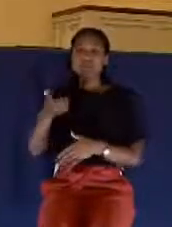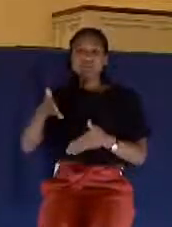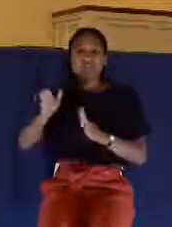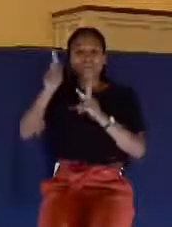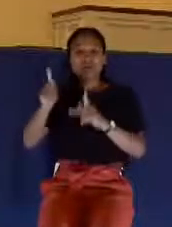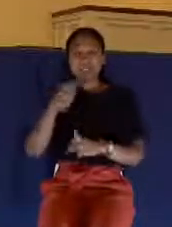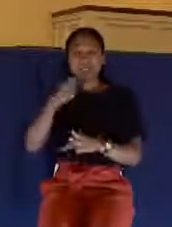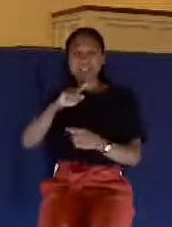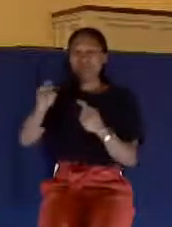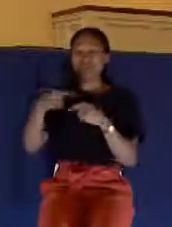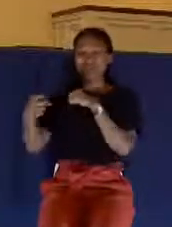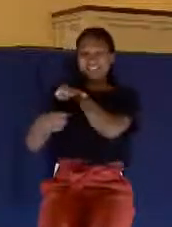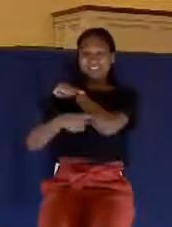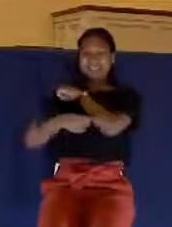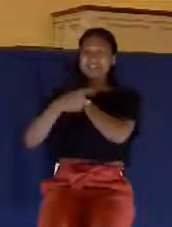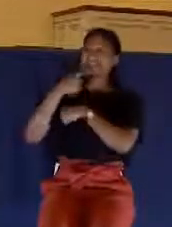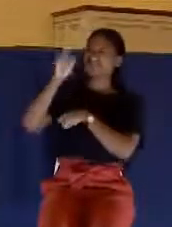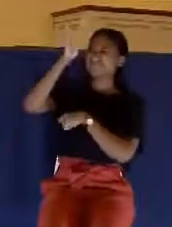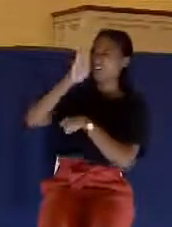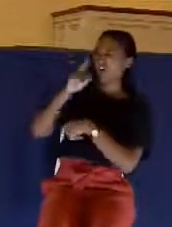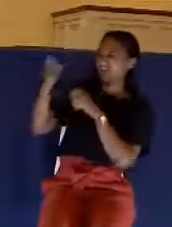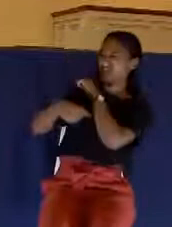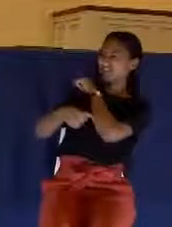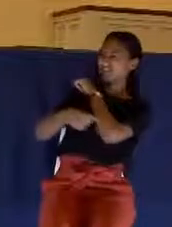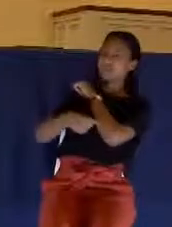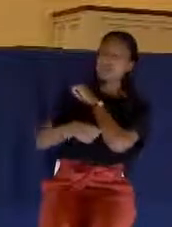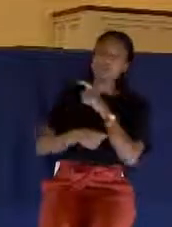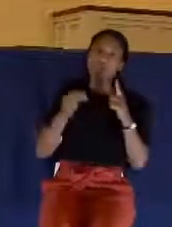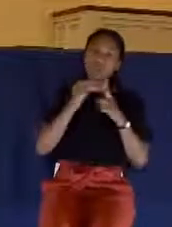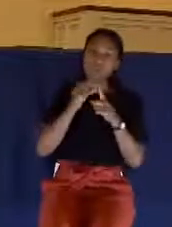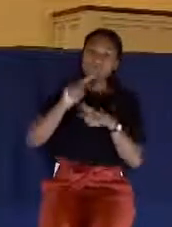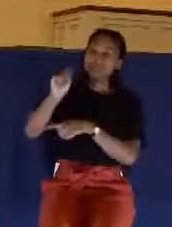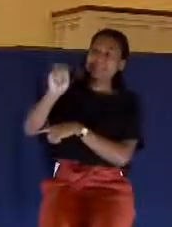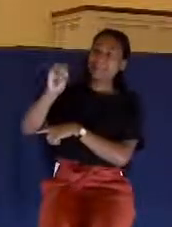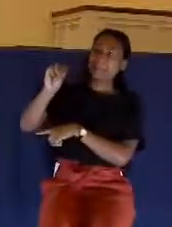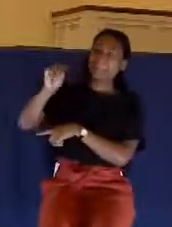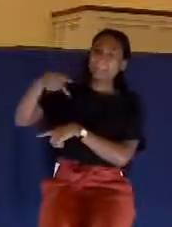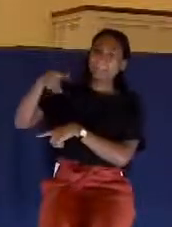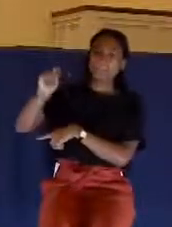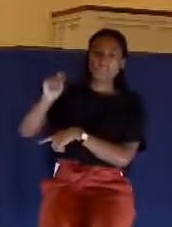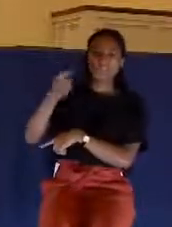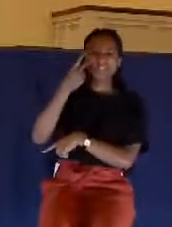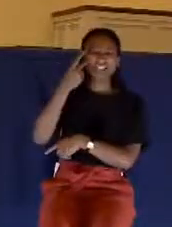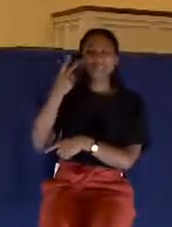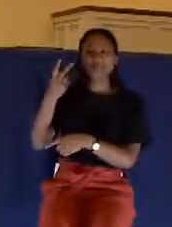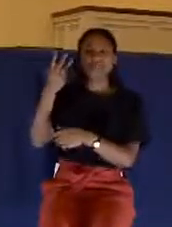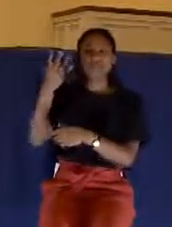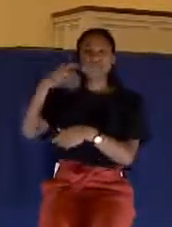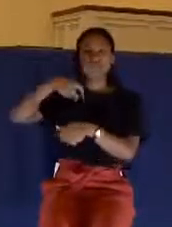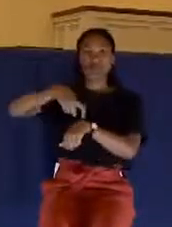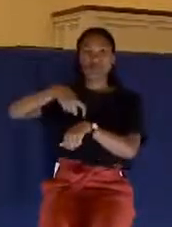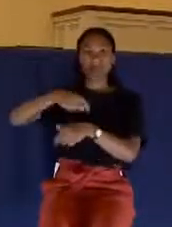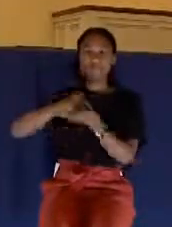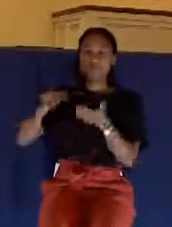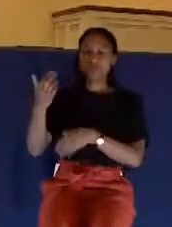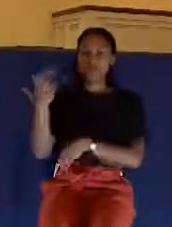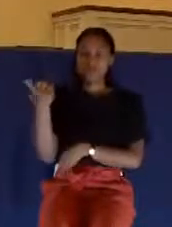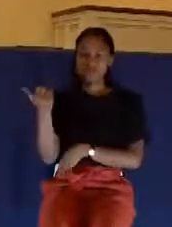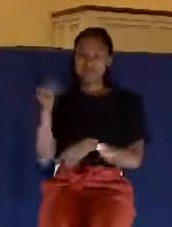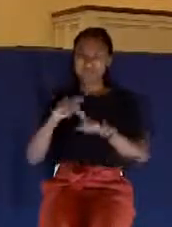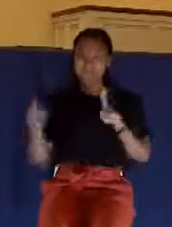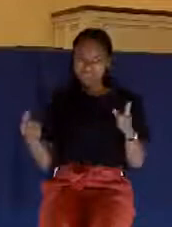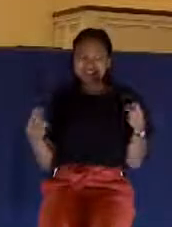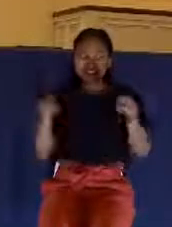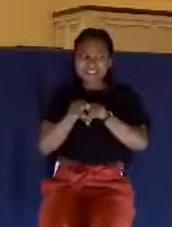I am tempted of God. See the word tempted there actually used four times in that verse, verse 13. And it's the same Greek